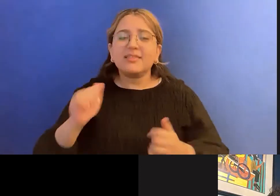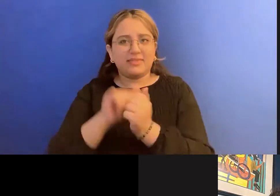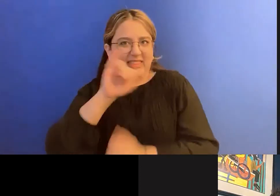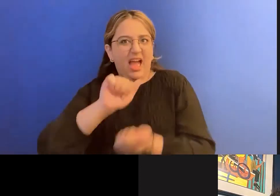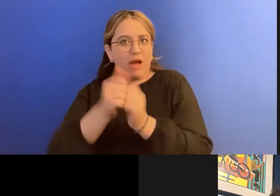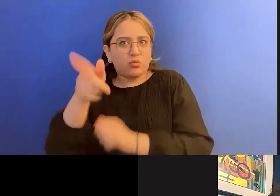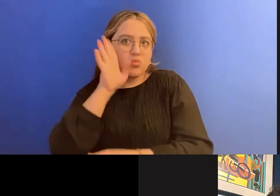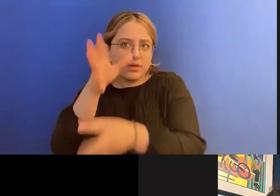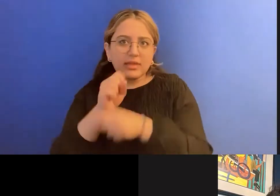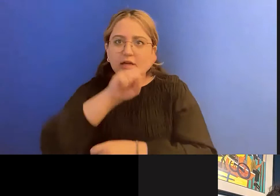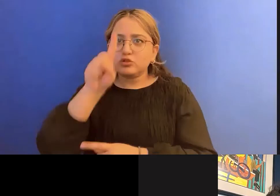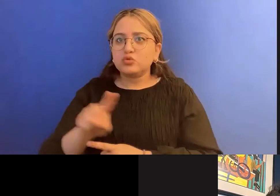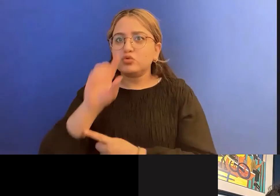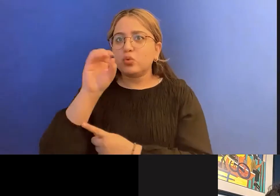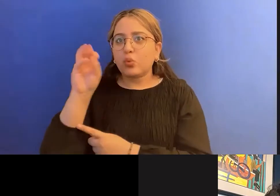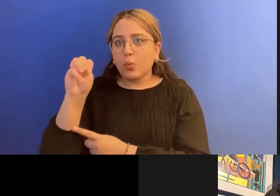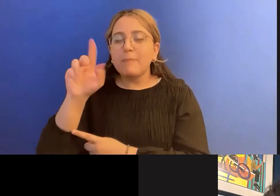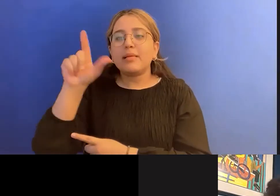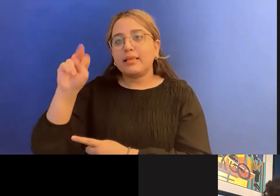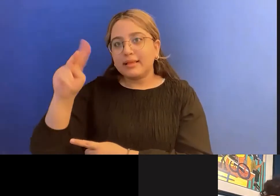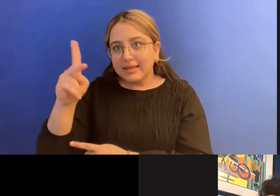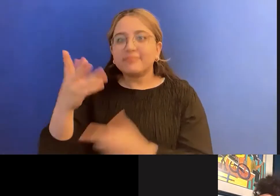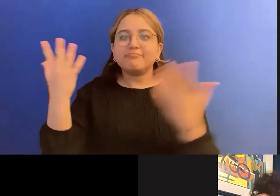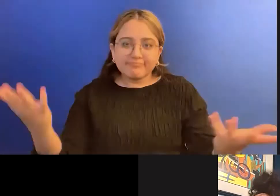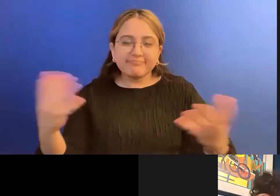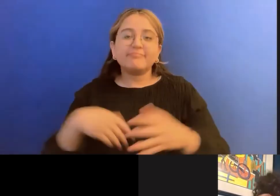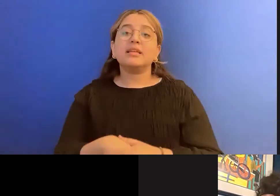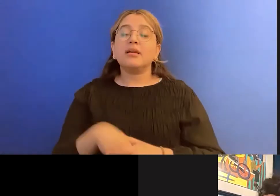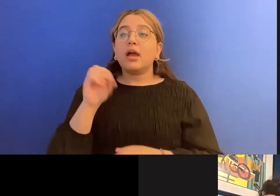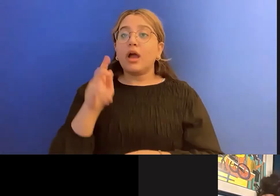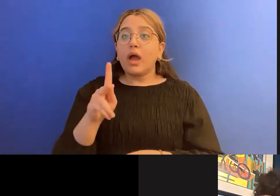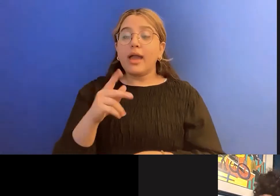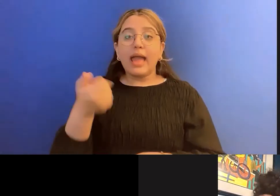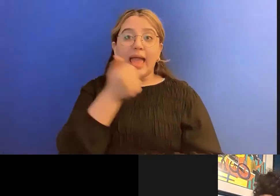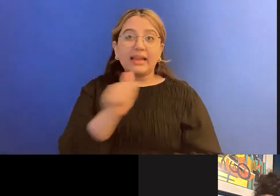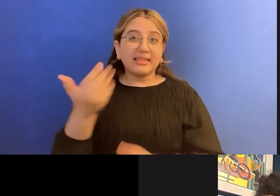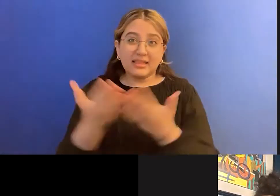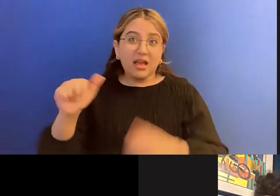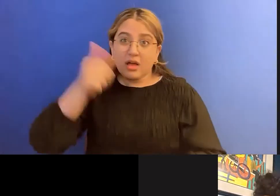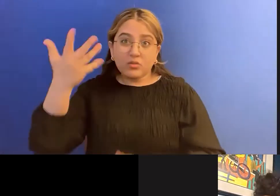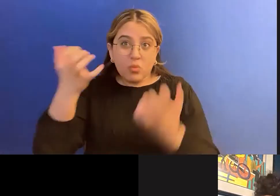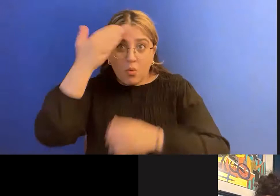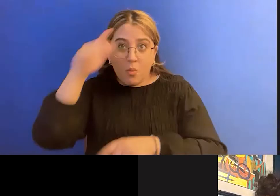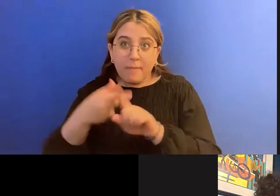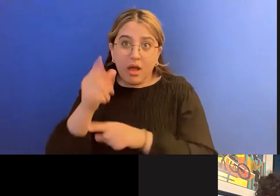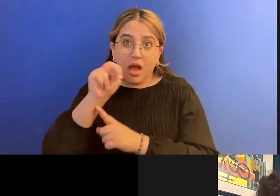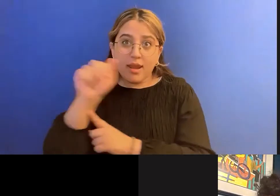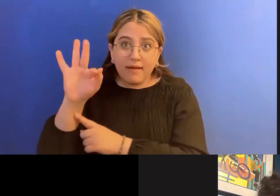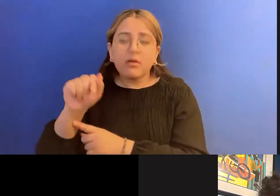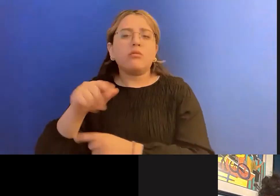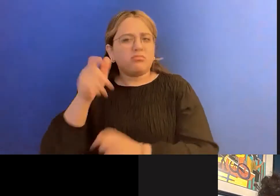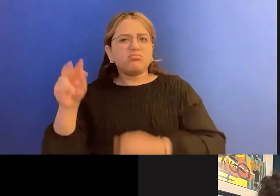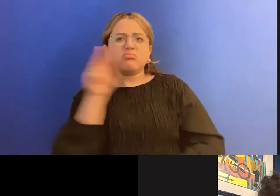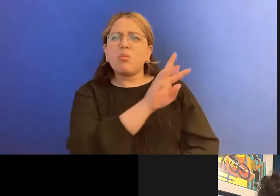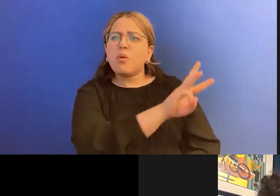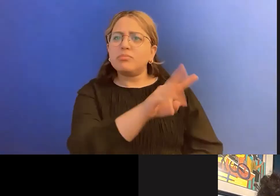And we hope there's blog there. There's information